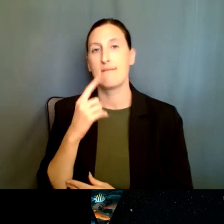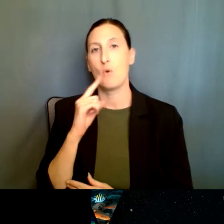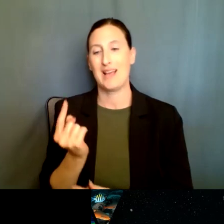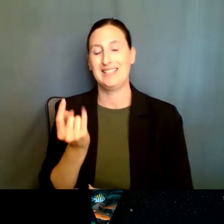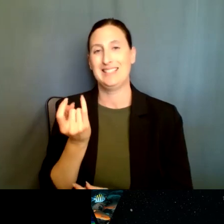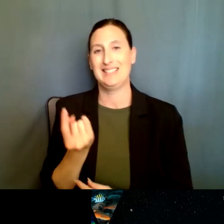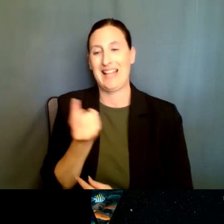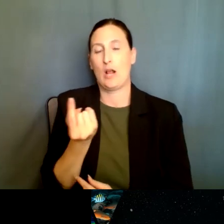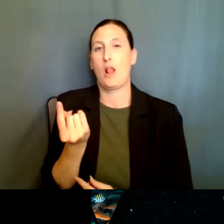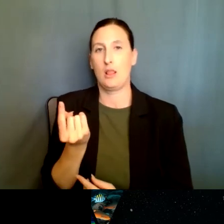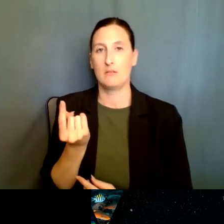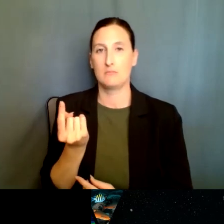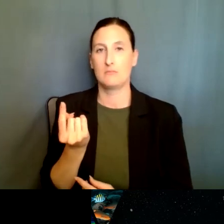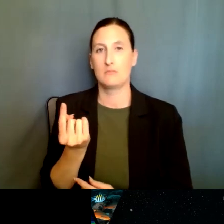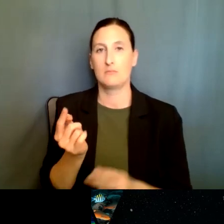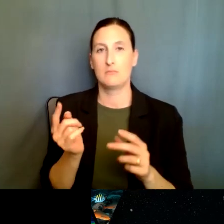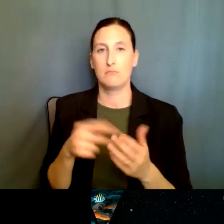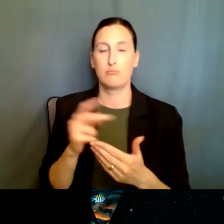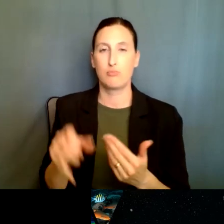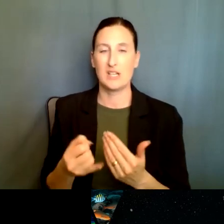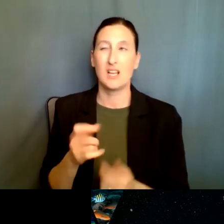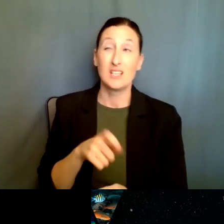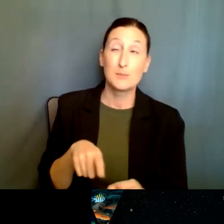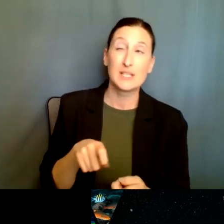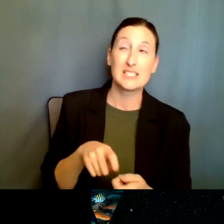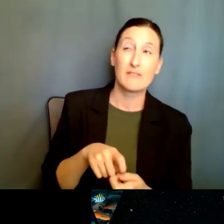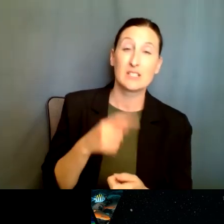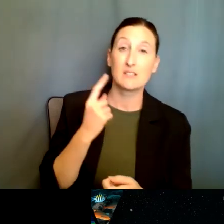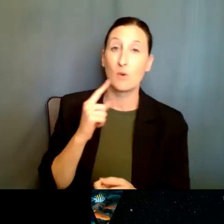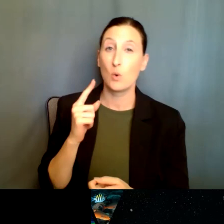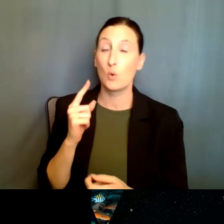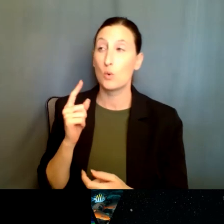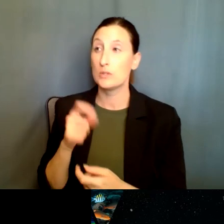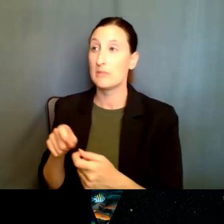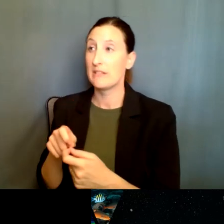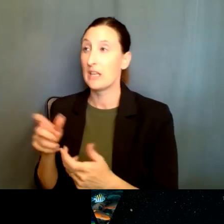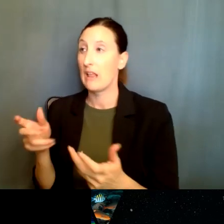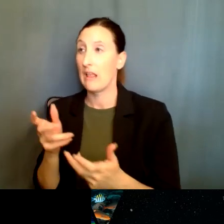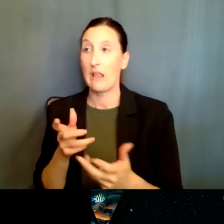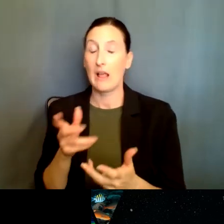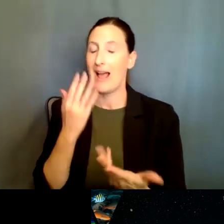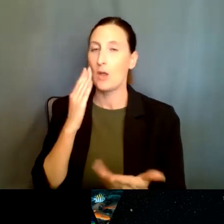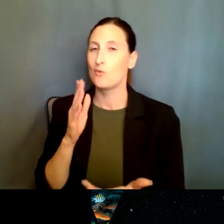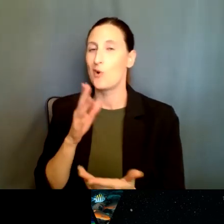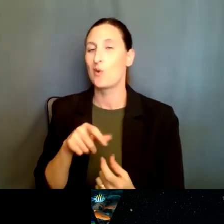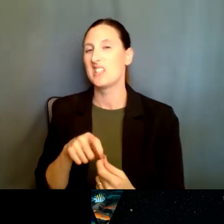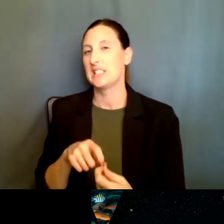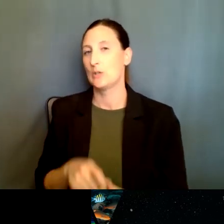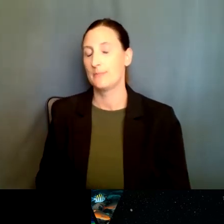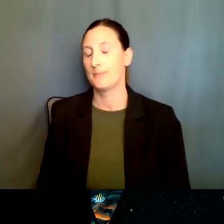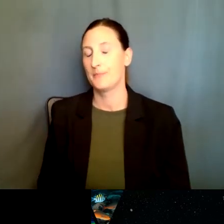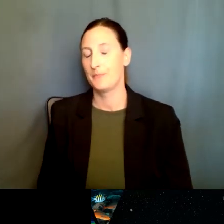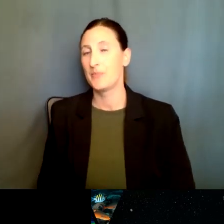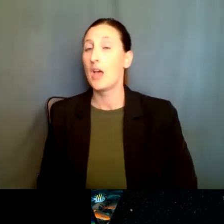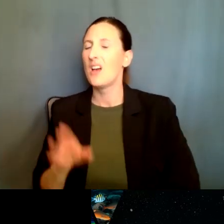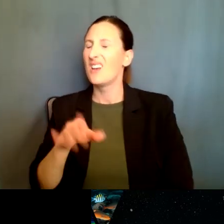familiar with the details of a specific solicitation for, for graduate fellowships. You can, you can always email me